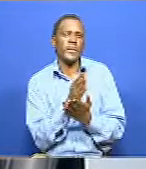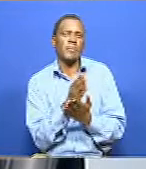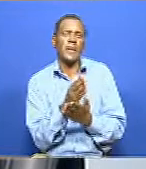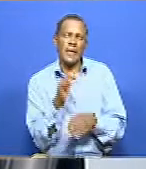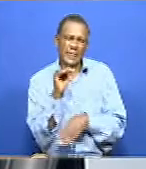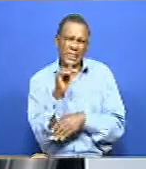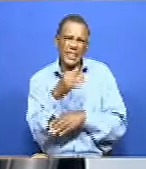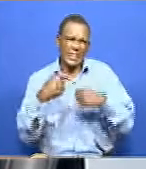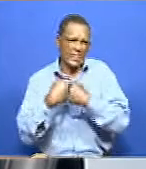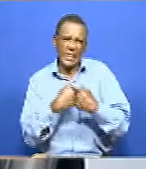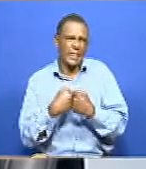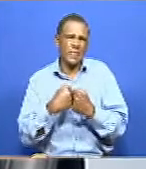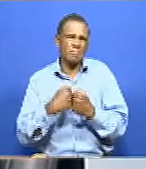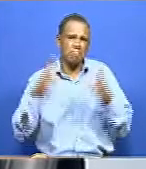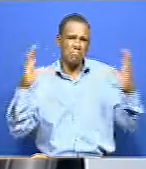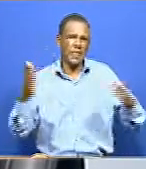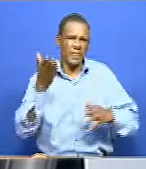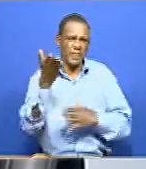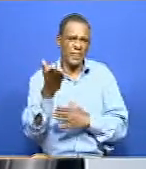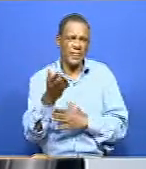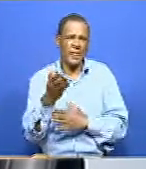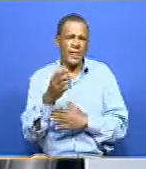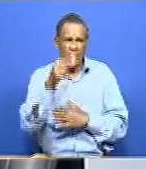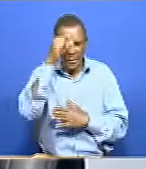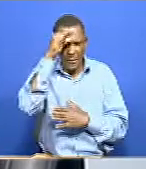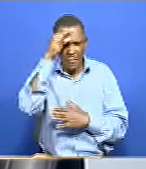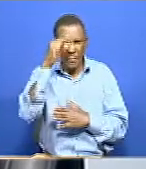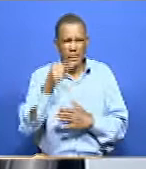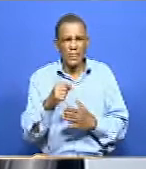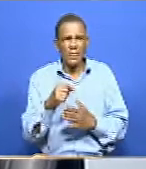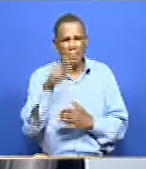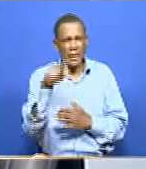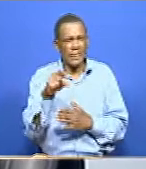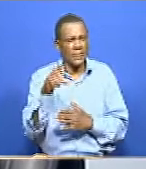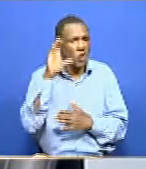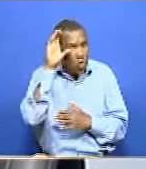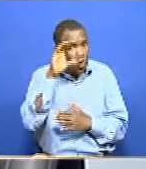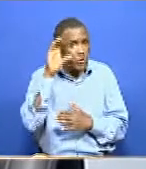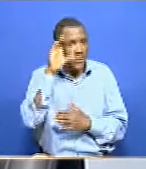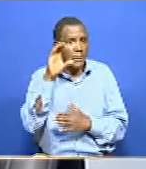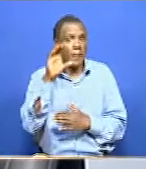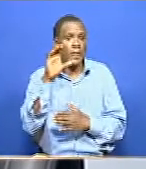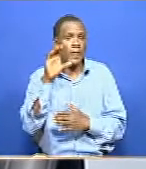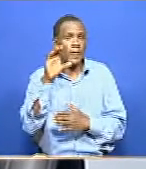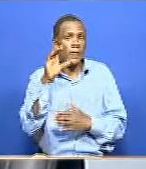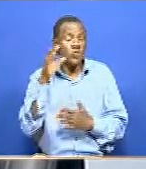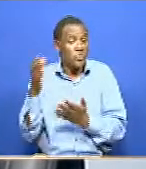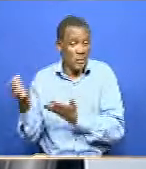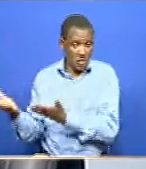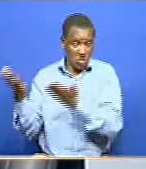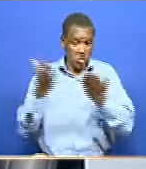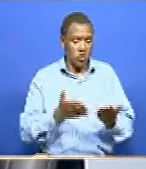It's time that we need to reconsider. The government, the minister of action, need to reconsider. Do we introduce sign language